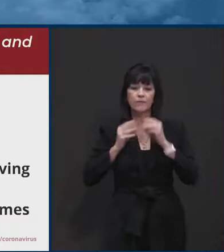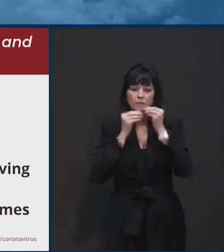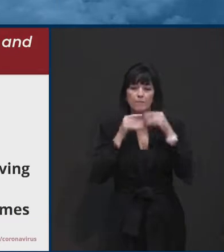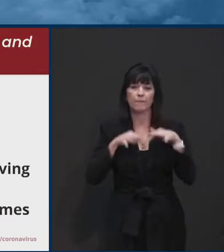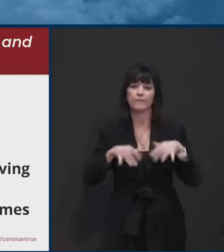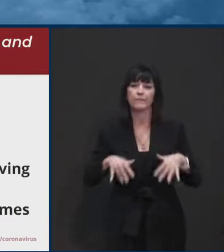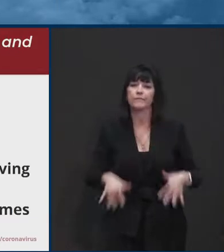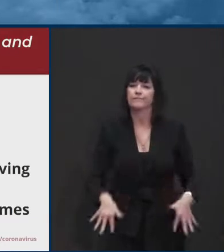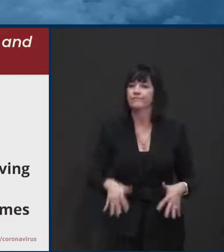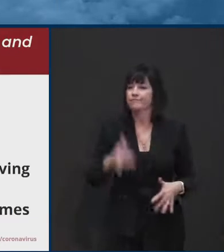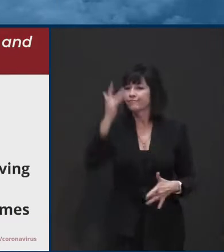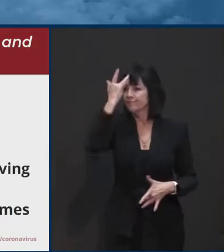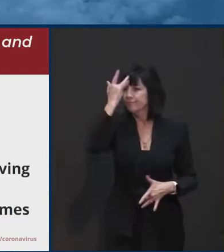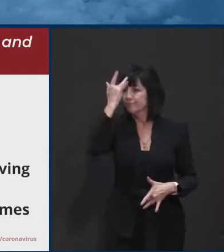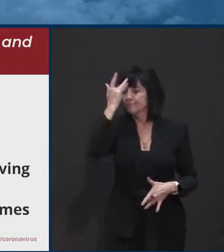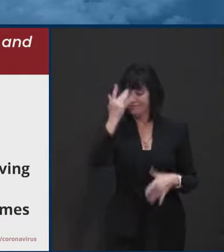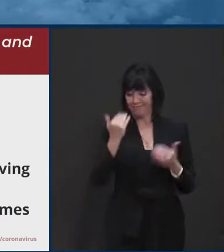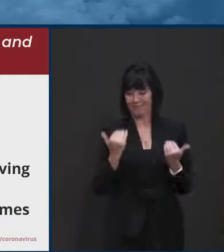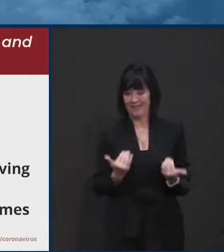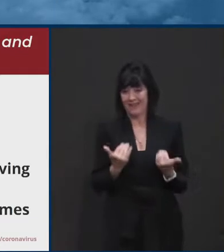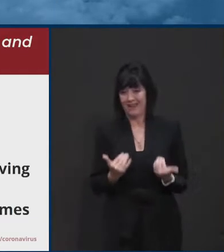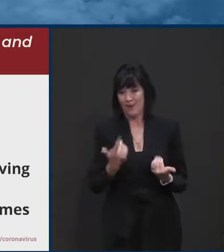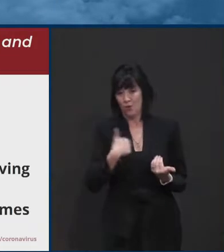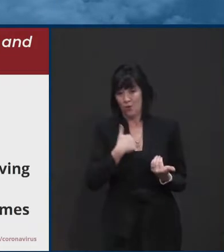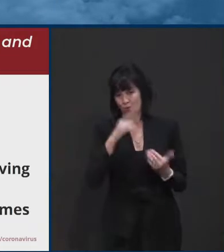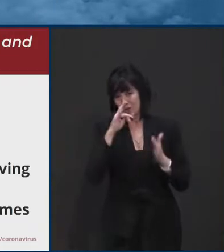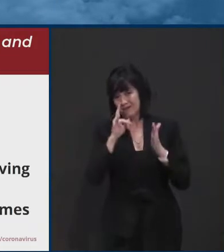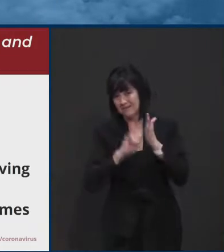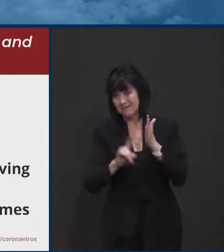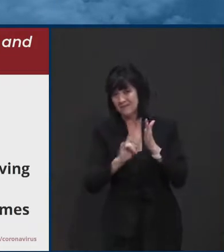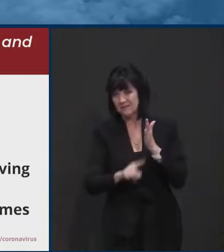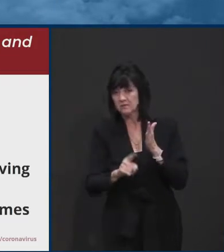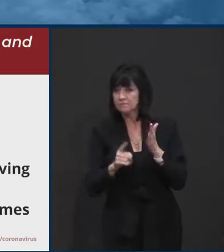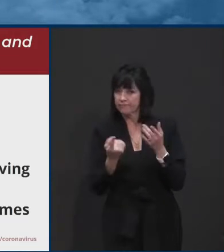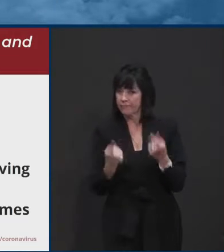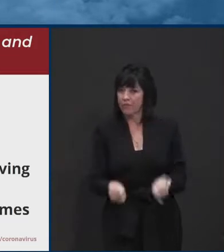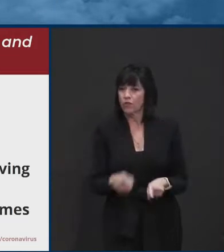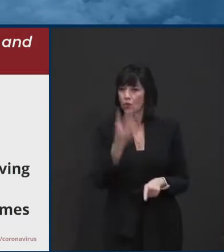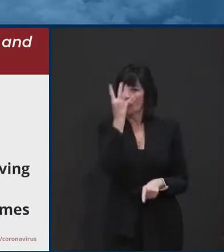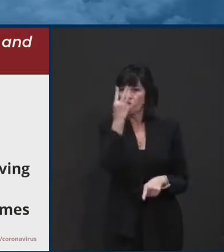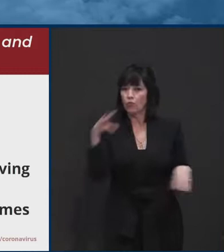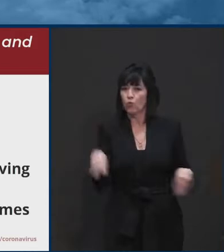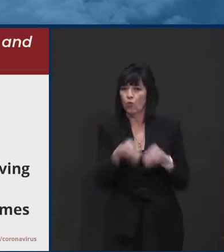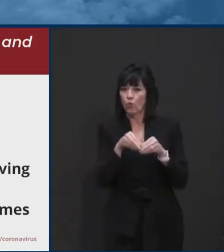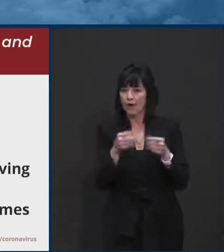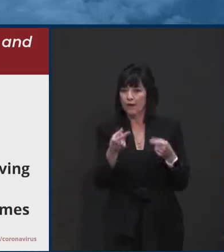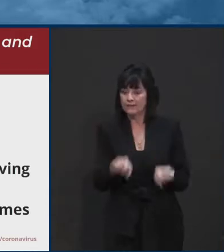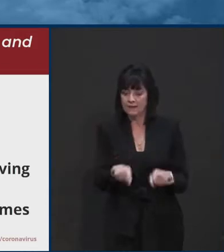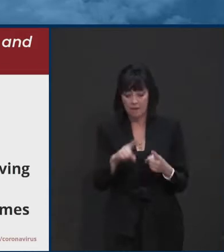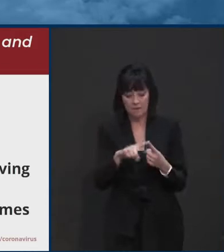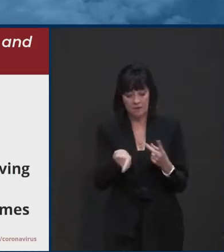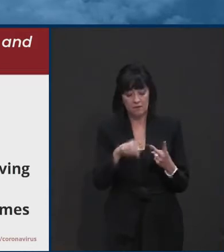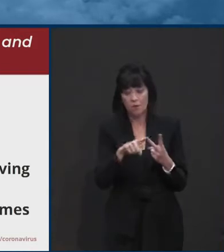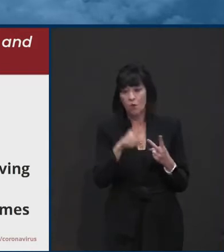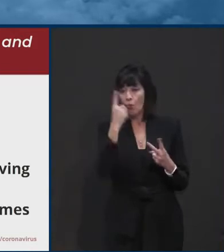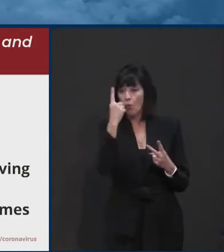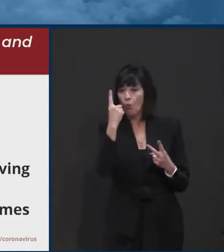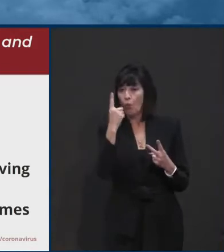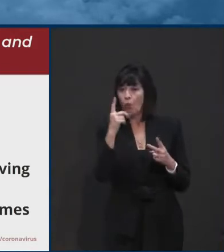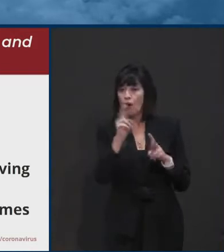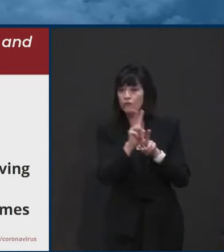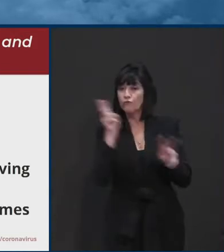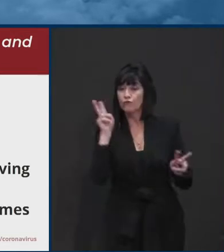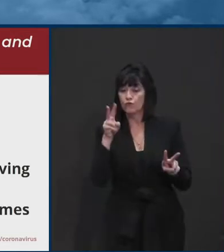Currently, right now, we're investigating, uh, related to four weddings, one funeral. Um, we